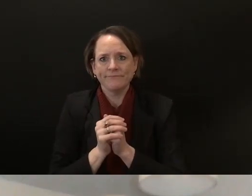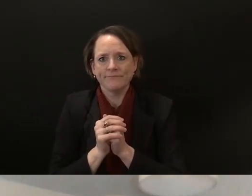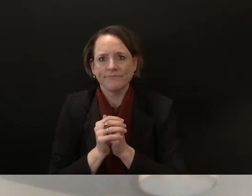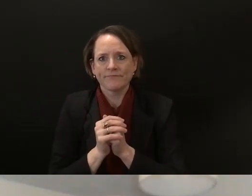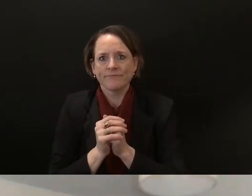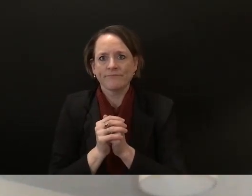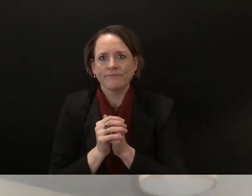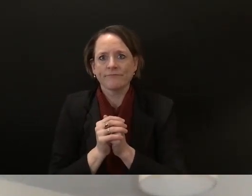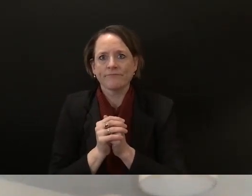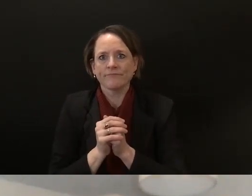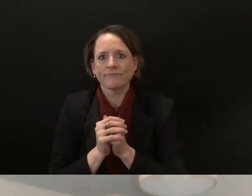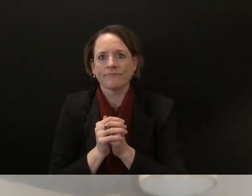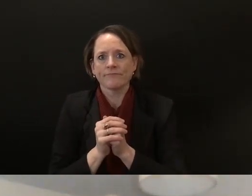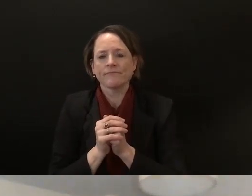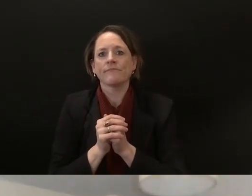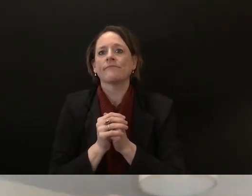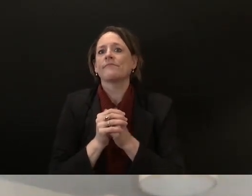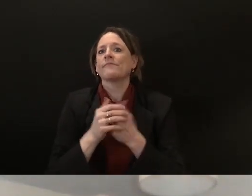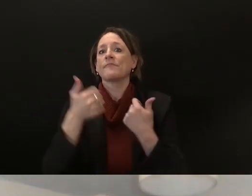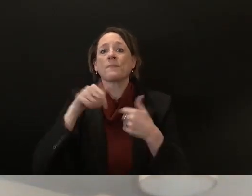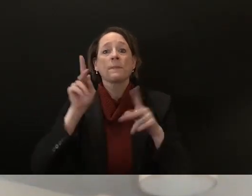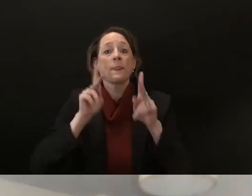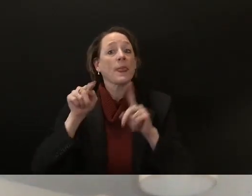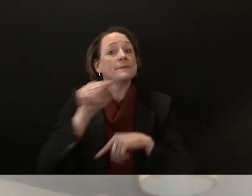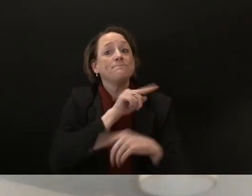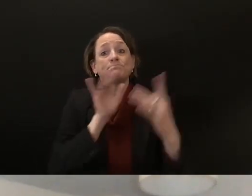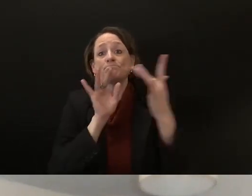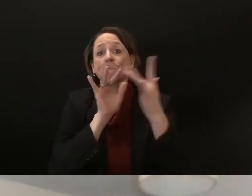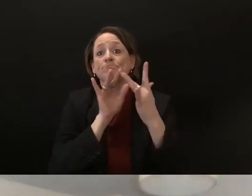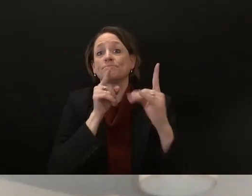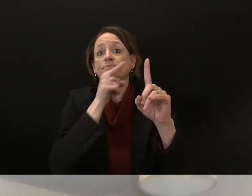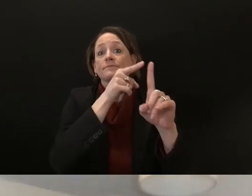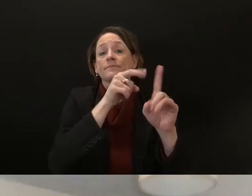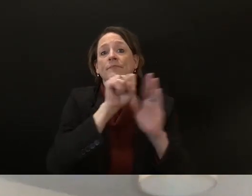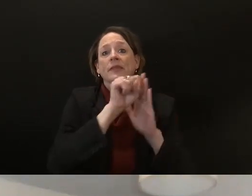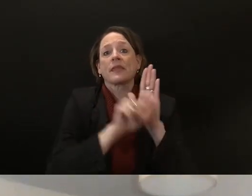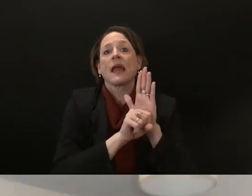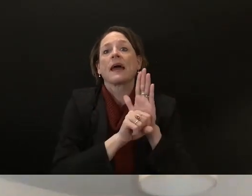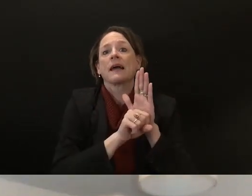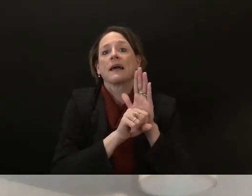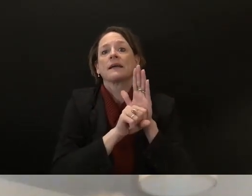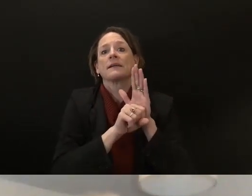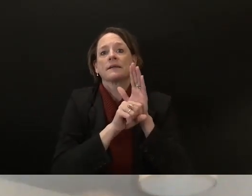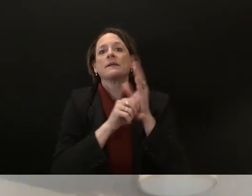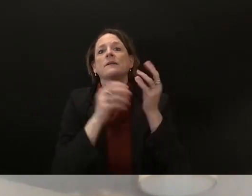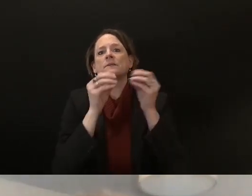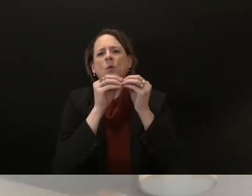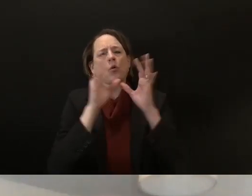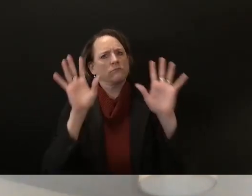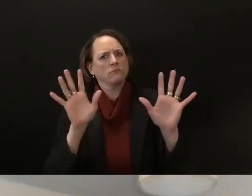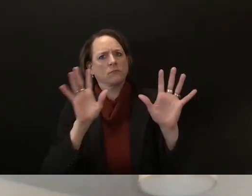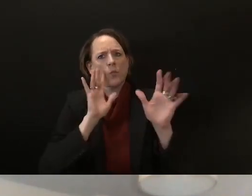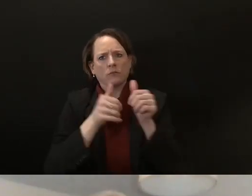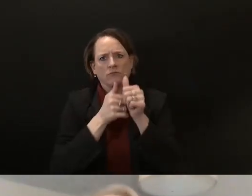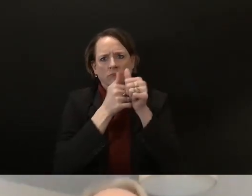makes sense a lot of these things are historic blockades to voting and make it that much harder right there's a lot more that we could be doing